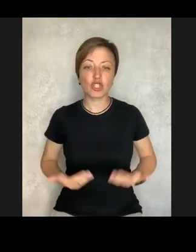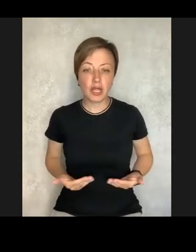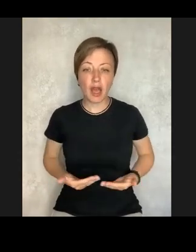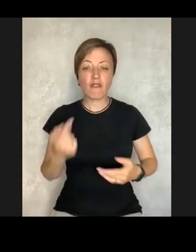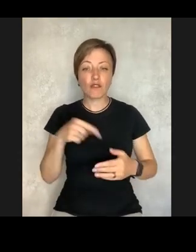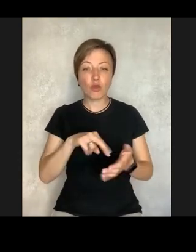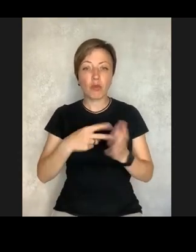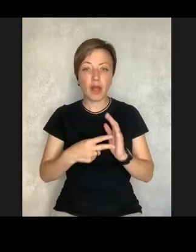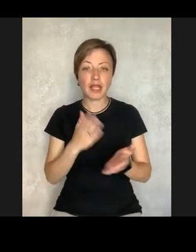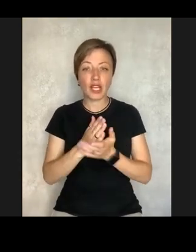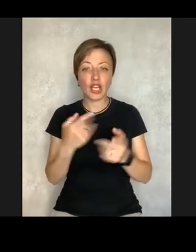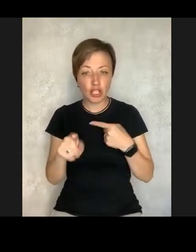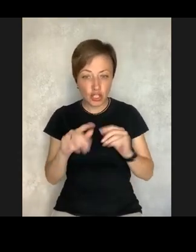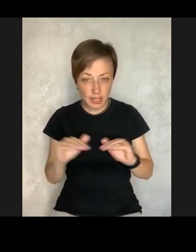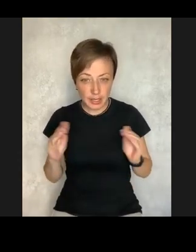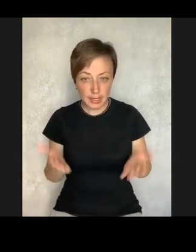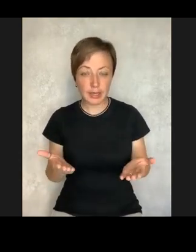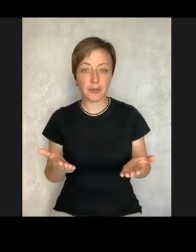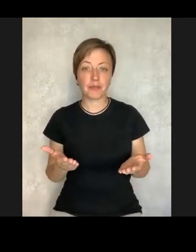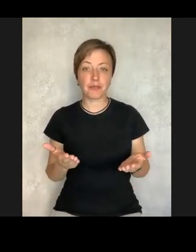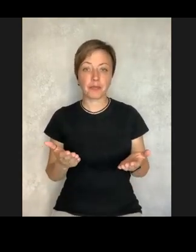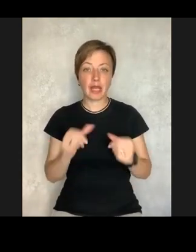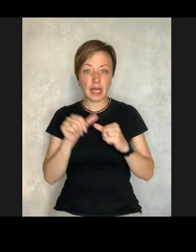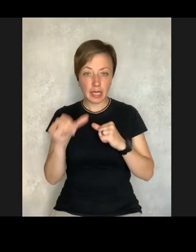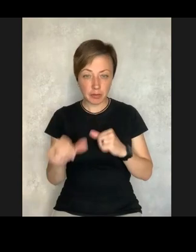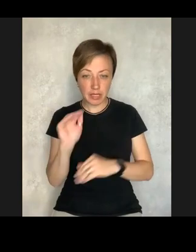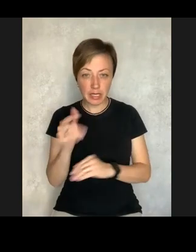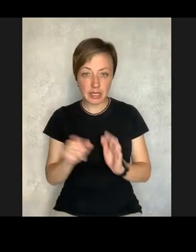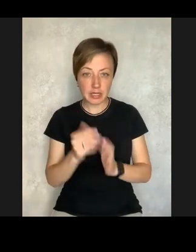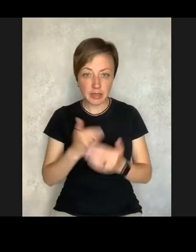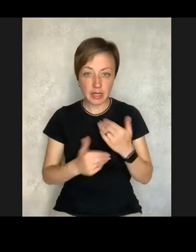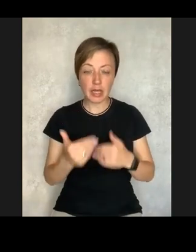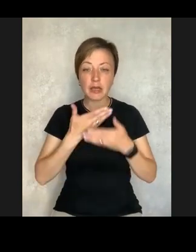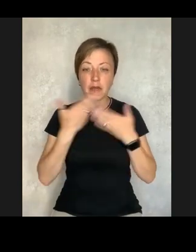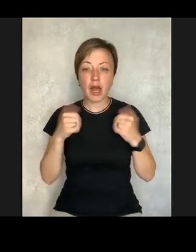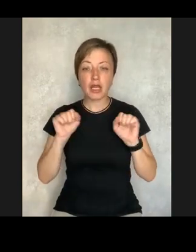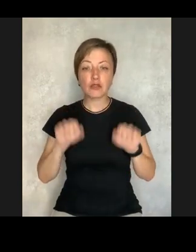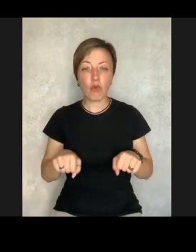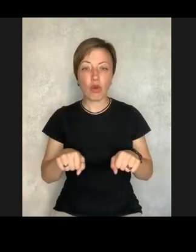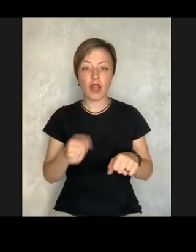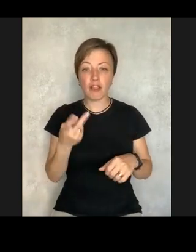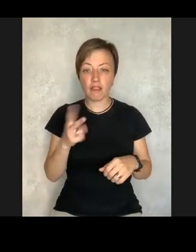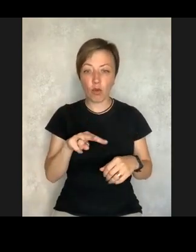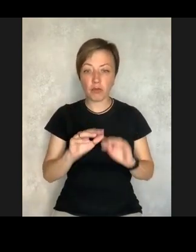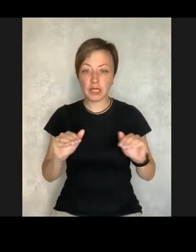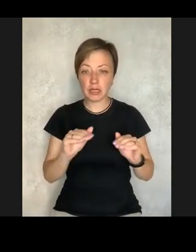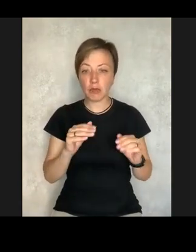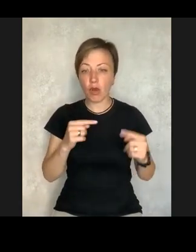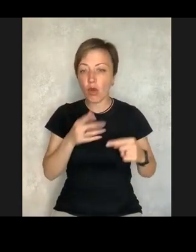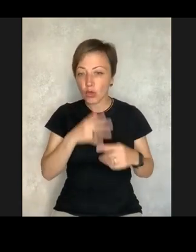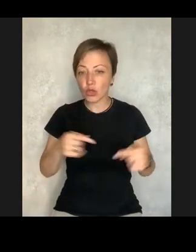to offer the ability to for these children to lead more or less normal way of life, because they might have other children.